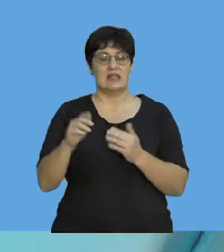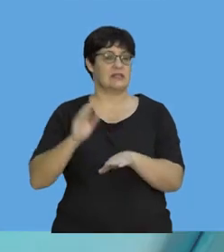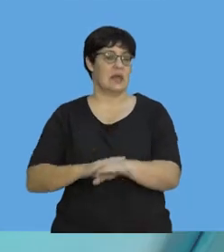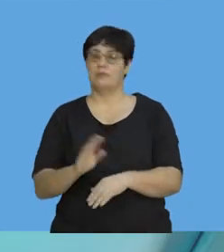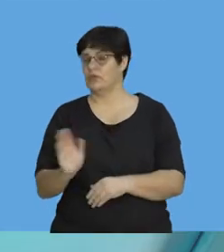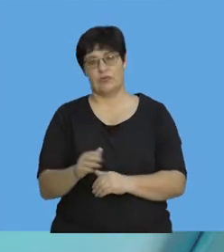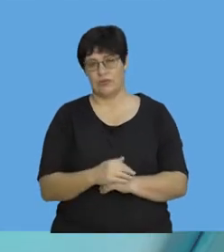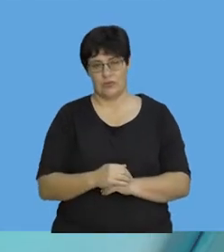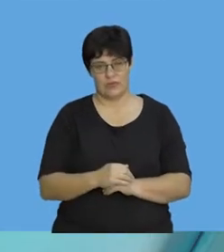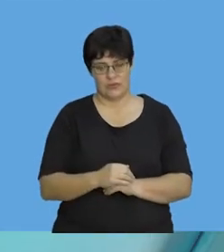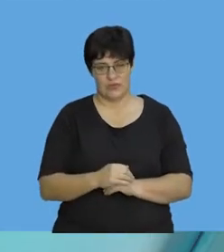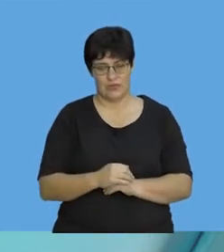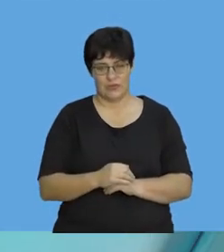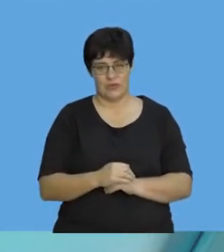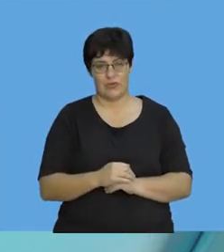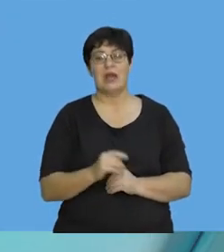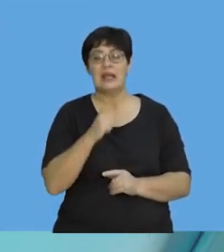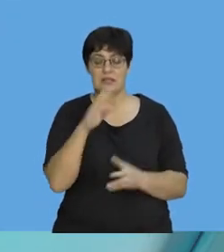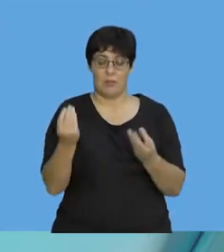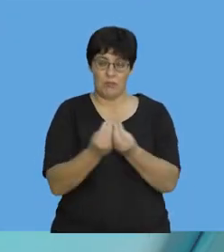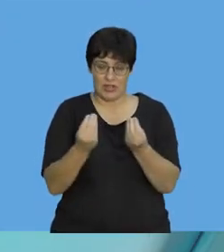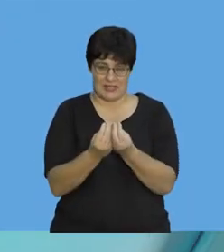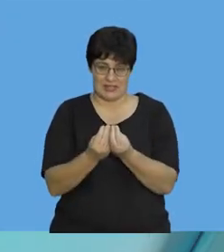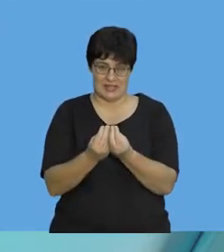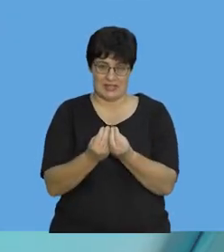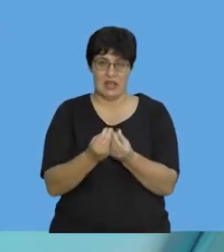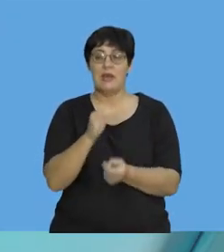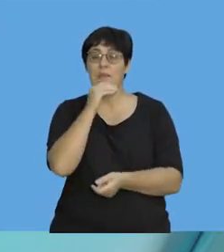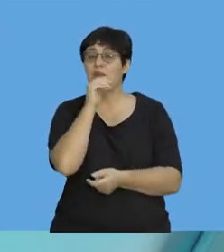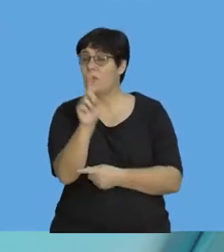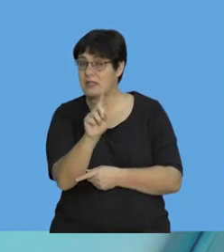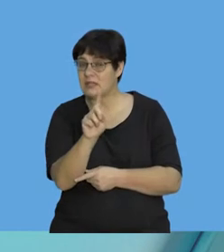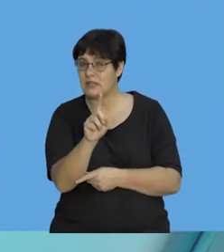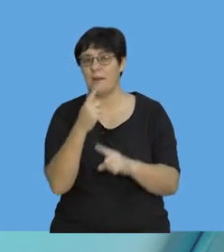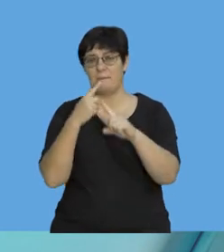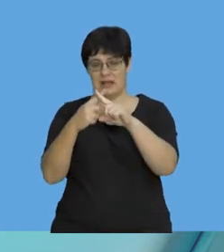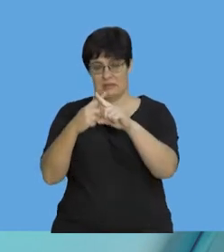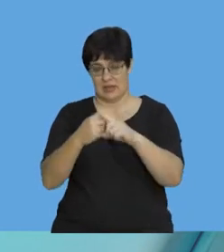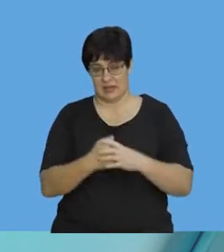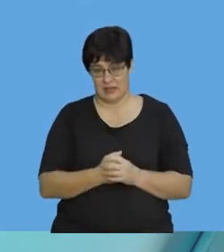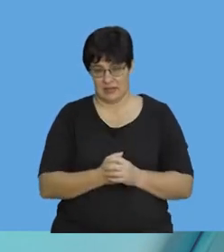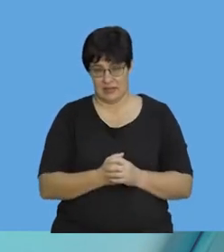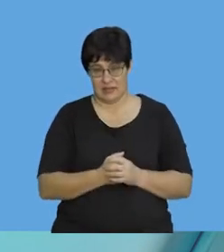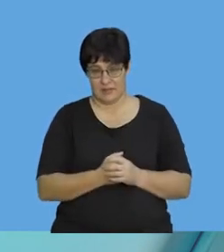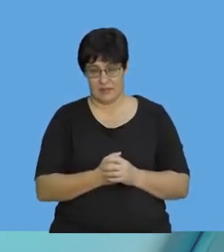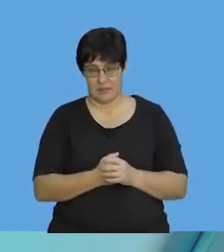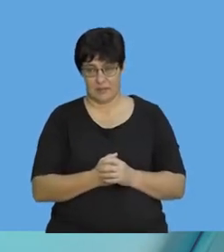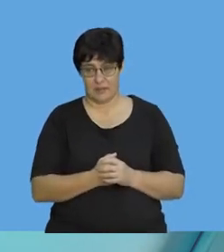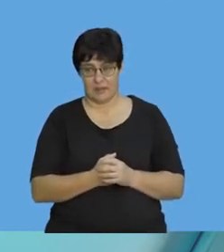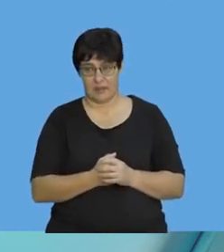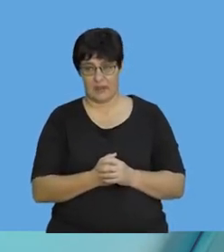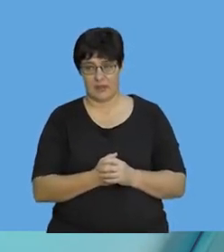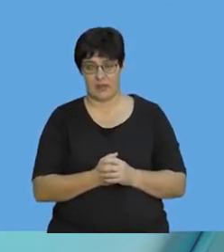It's not just F net in time. It's the product. Product means we need to multiply them together.